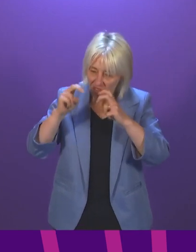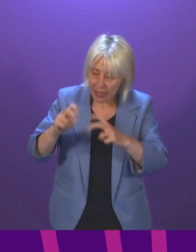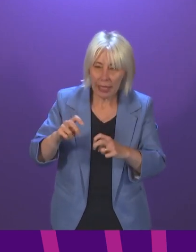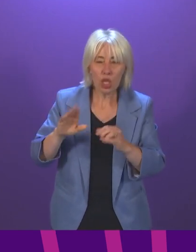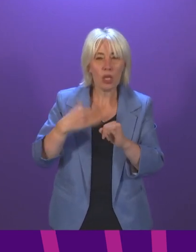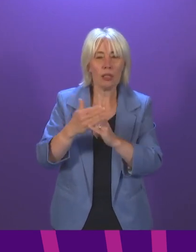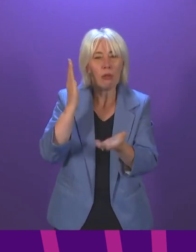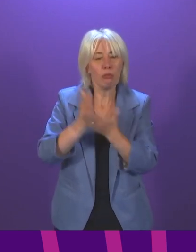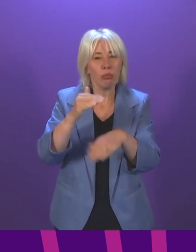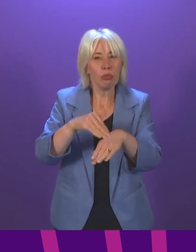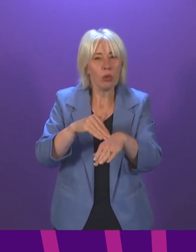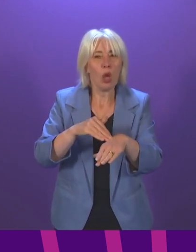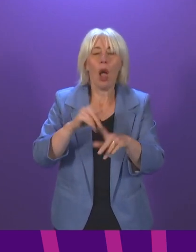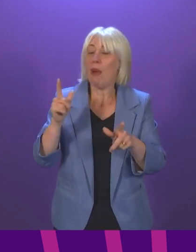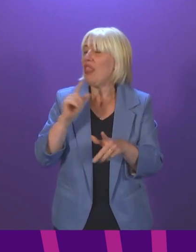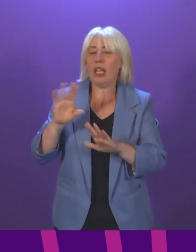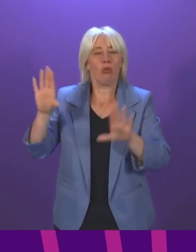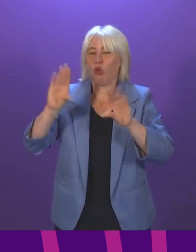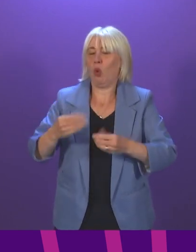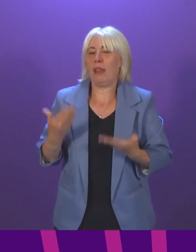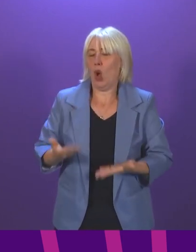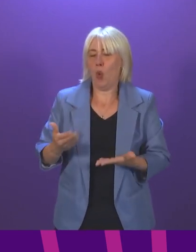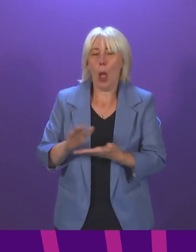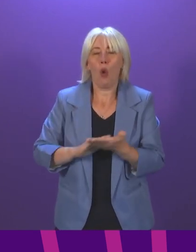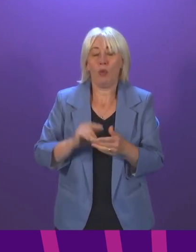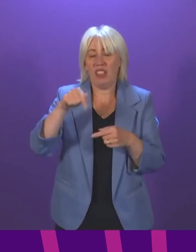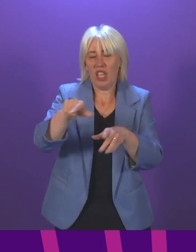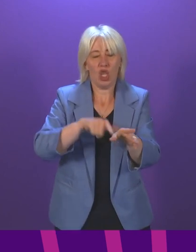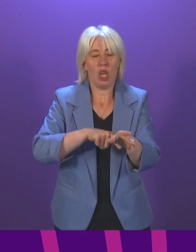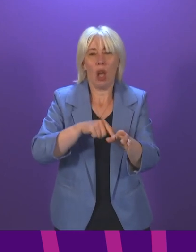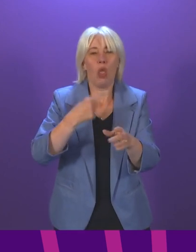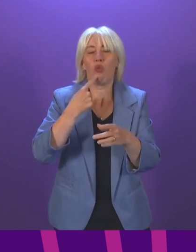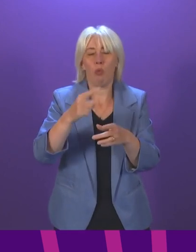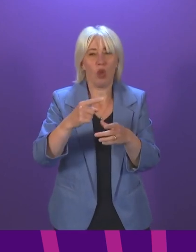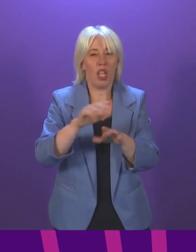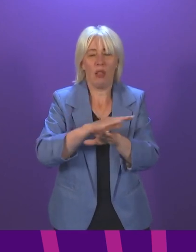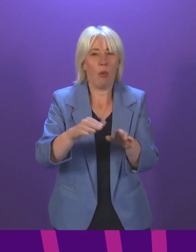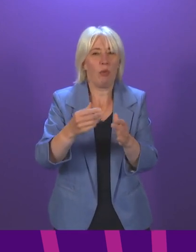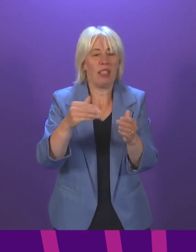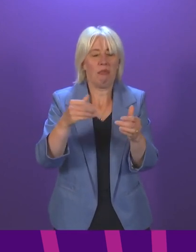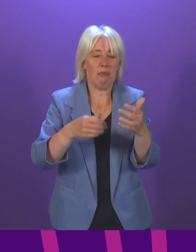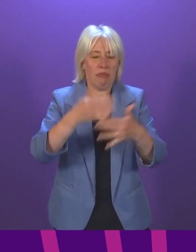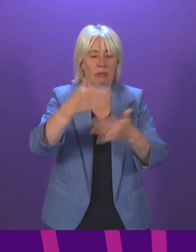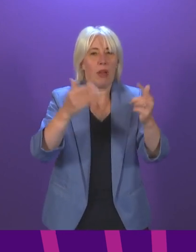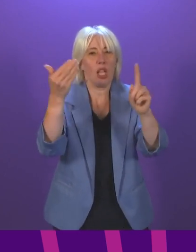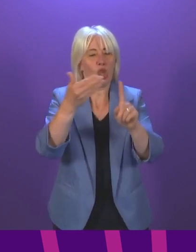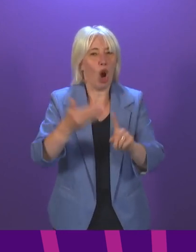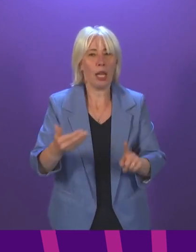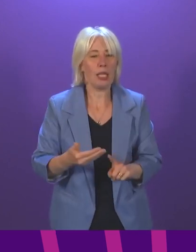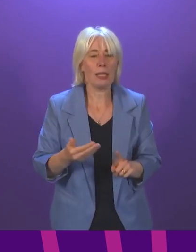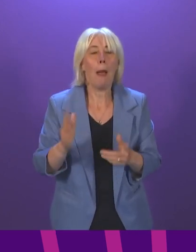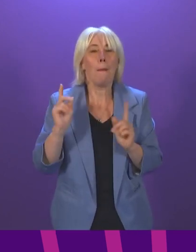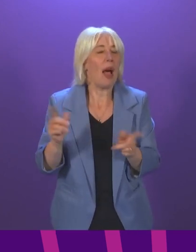this year, meaning it will not have an impact on target performance in this reporting year. It was an administrative exercise having no impact on the